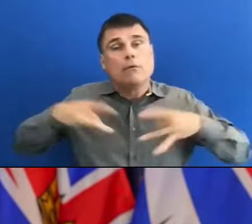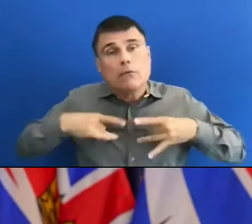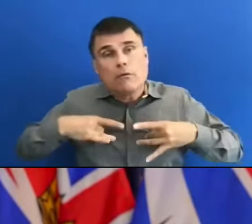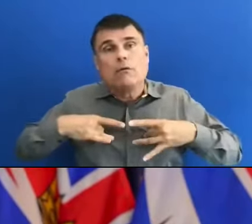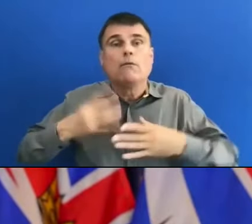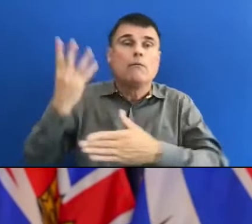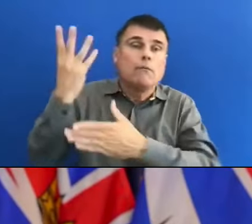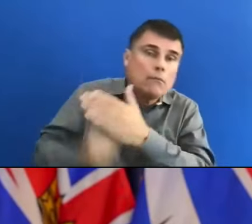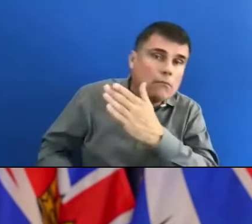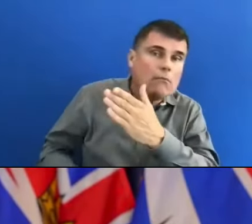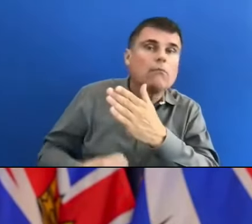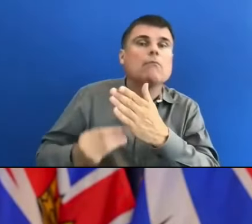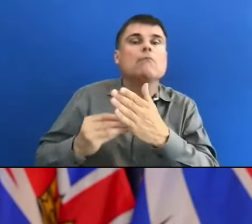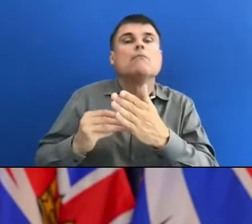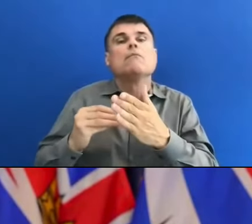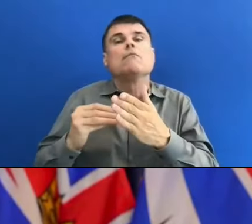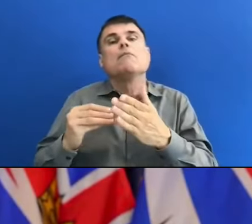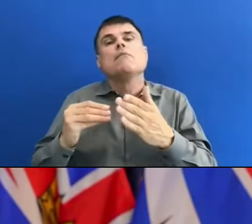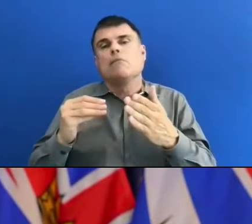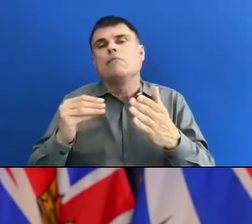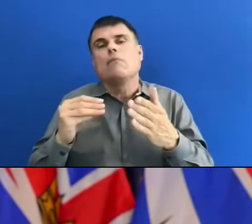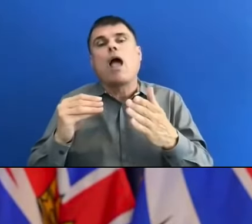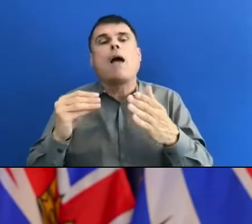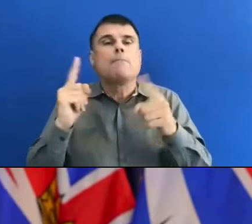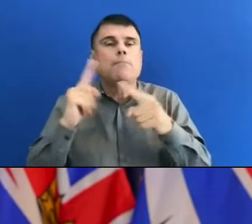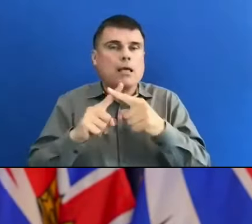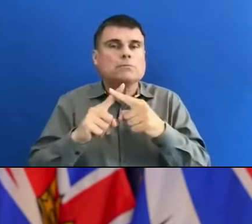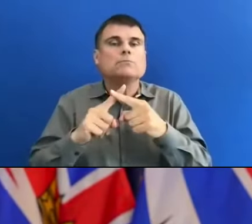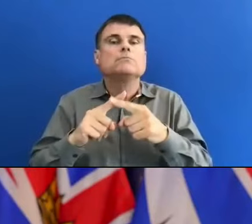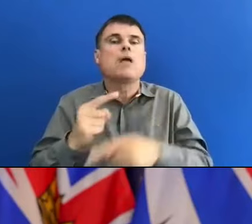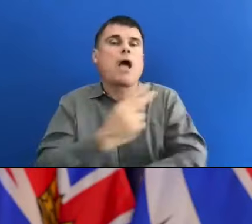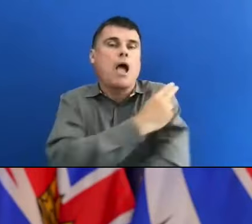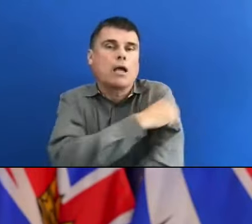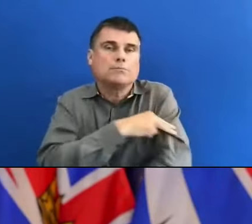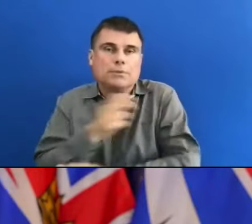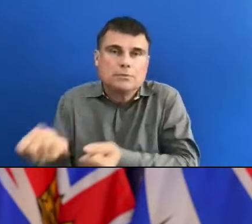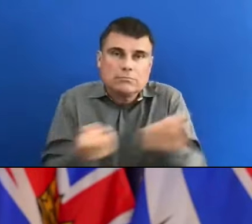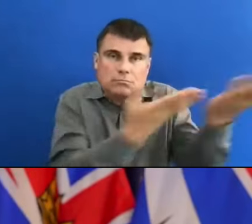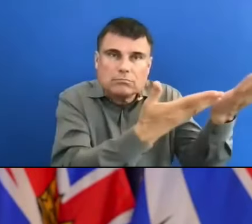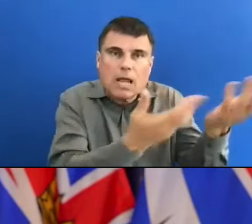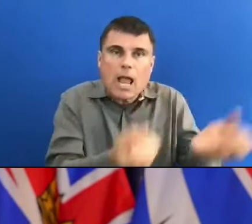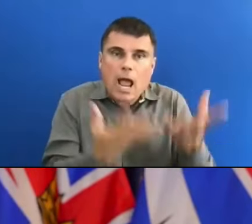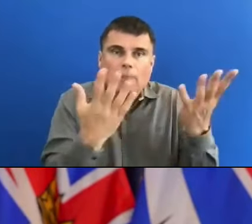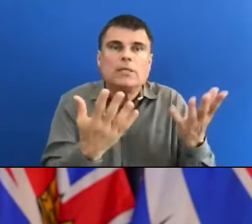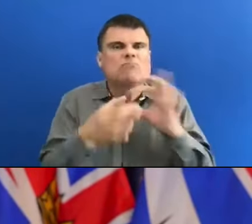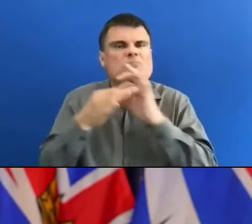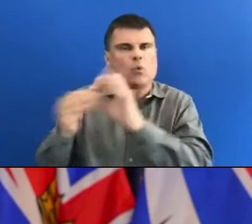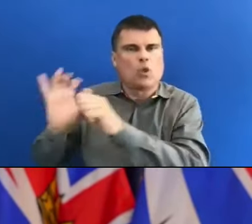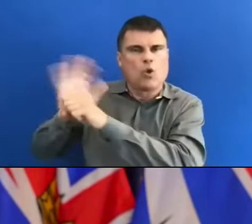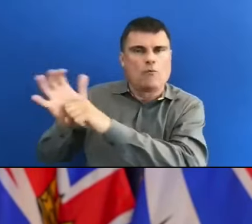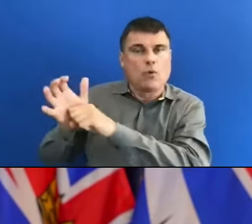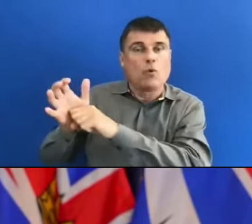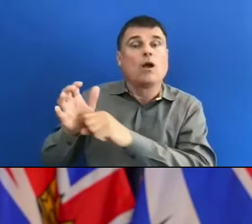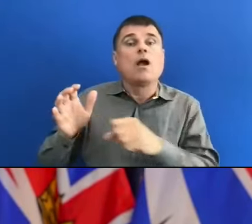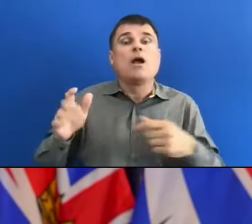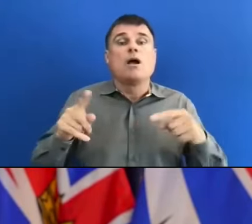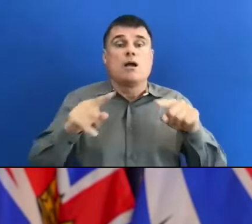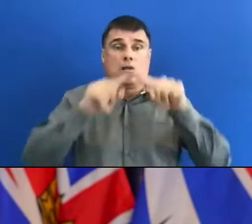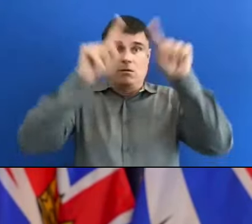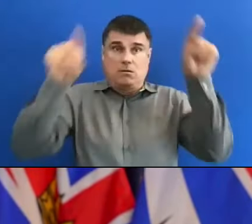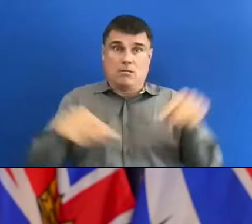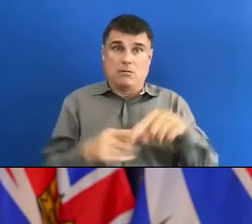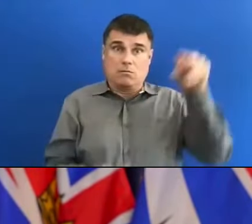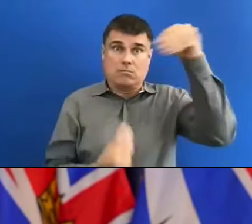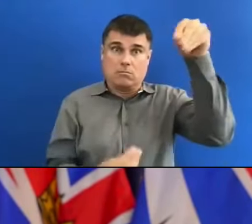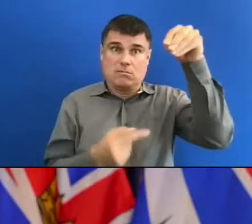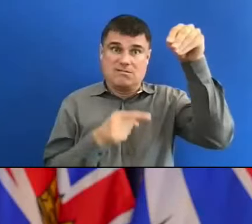on hospitalizations. And you will receive that in a new form. That's all not in the form of a statement but in the form probably of